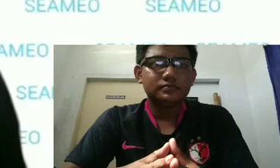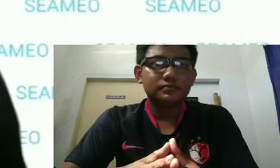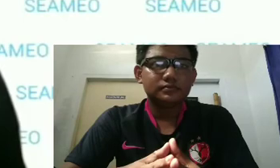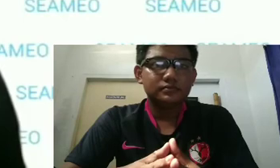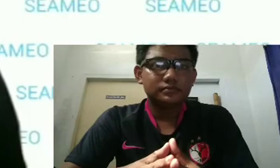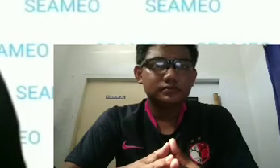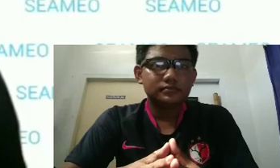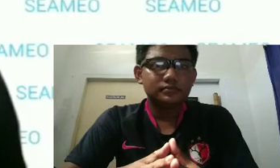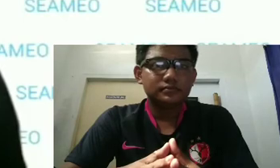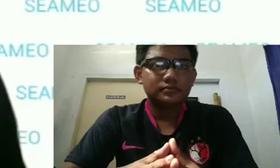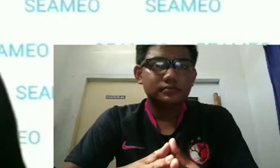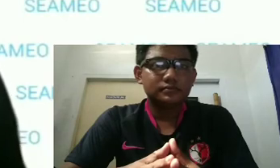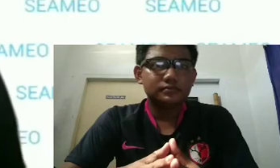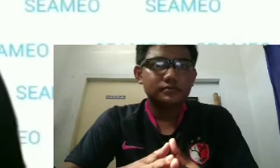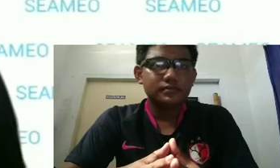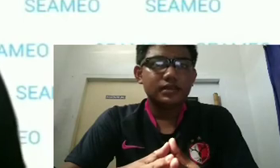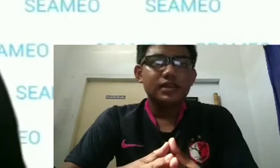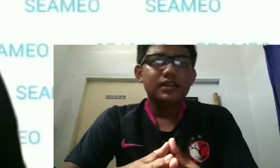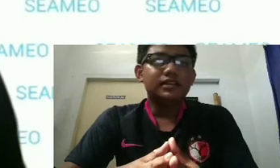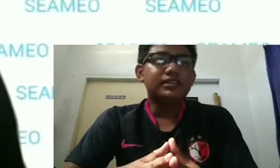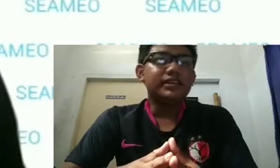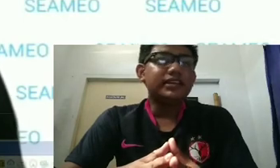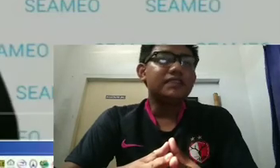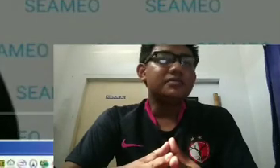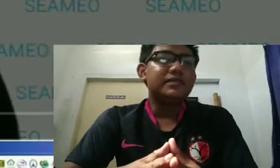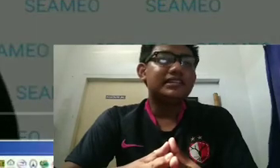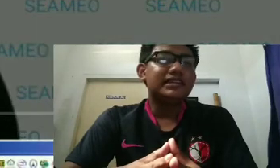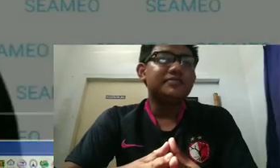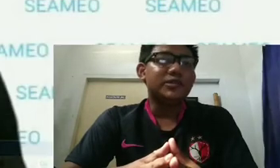must be interesting and should include innovation